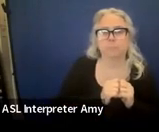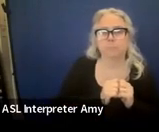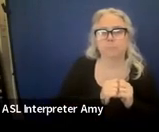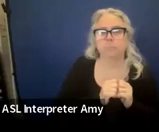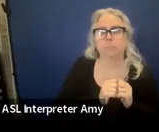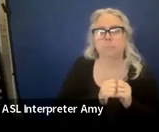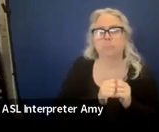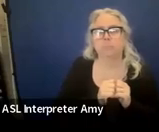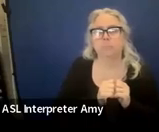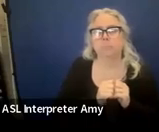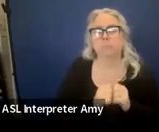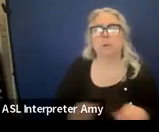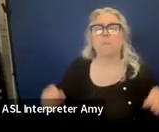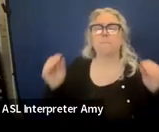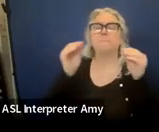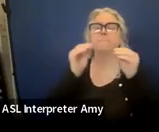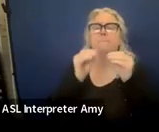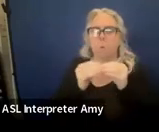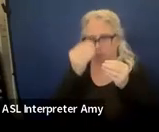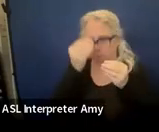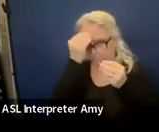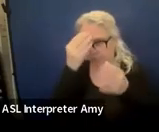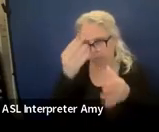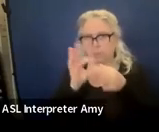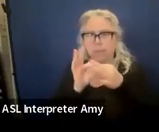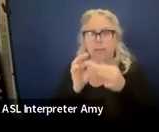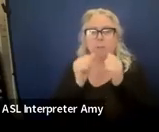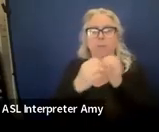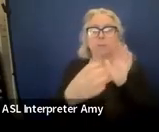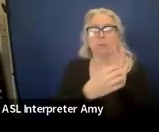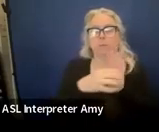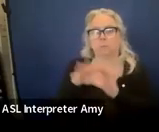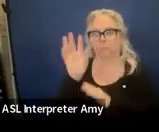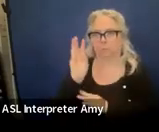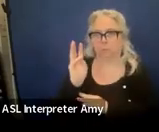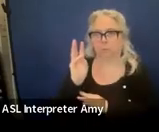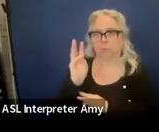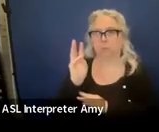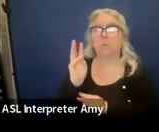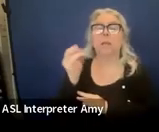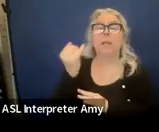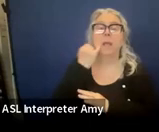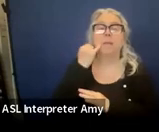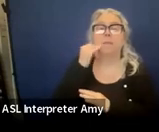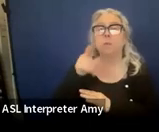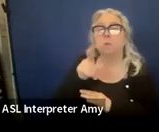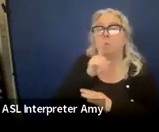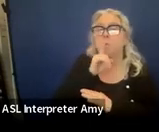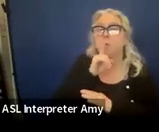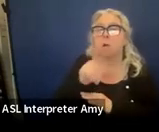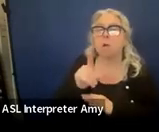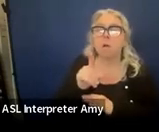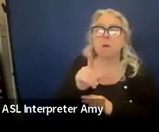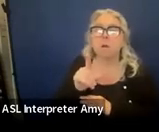All right, more information about Section 6. If you are